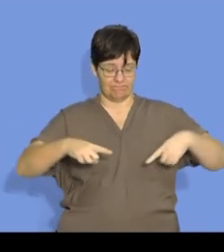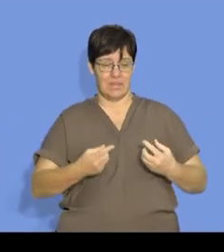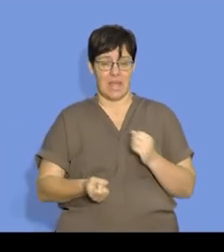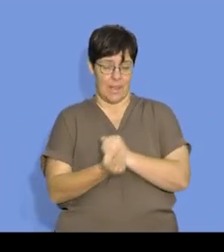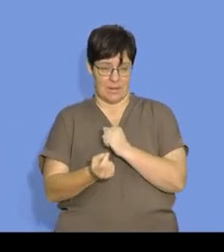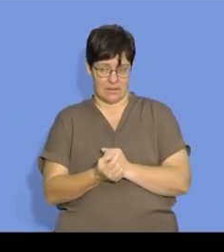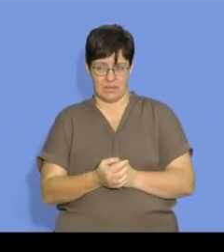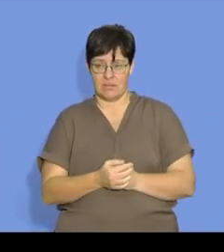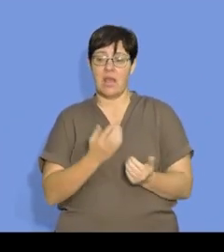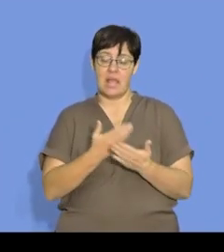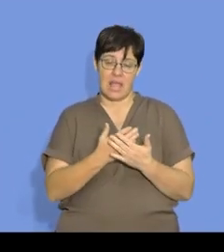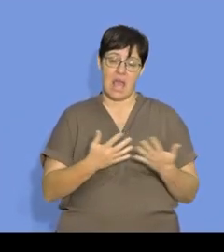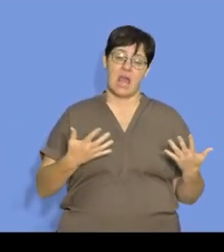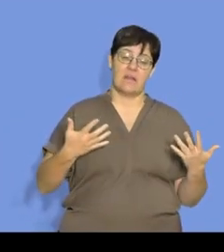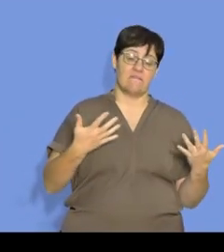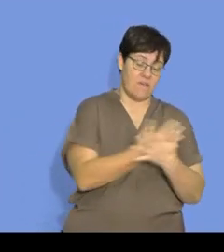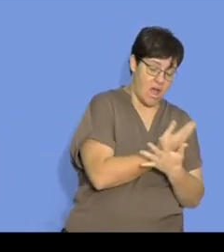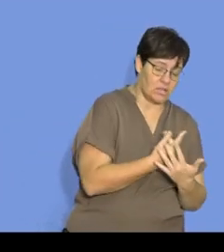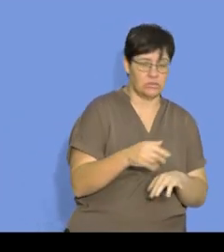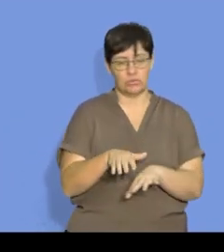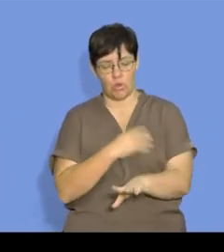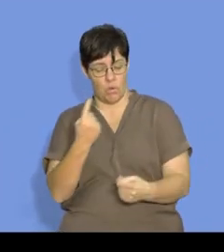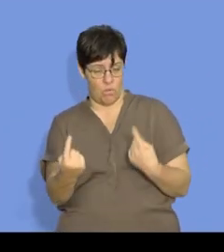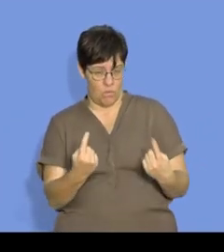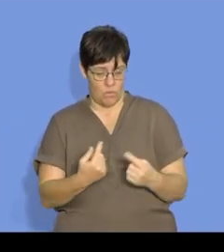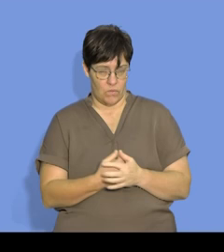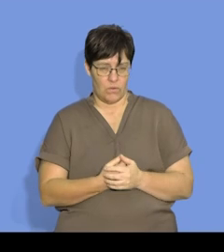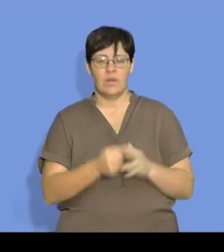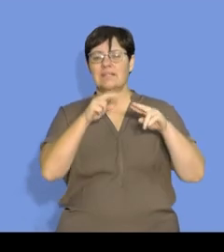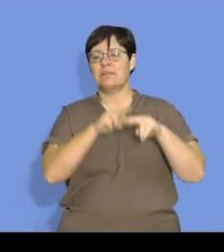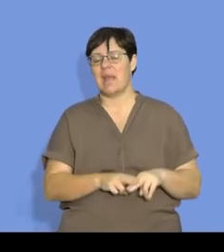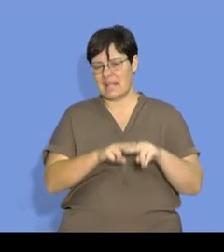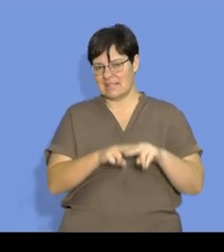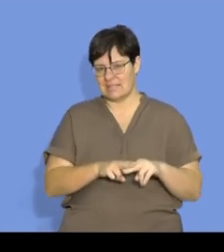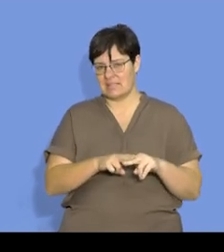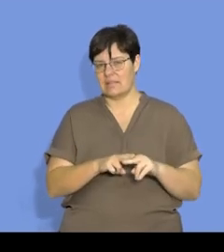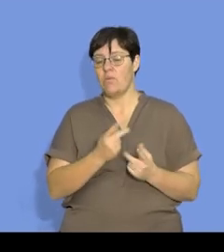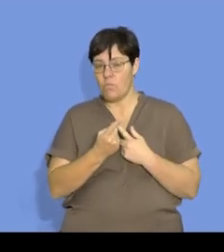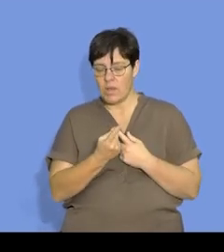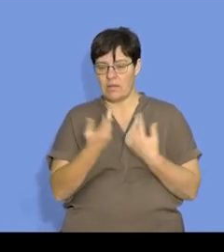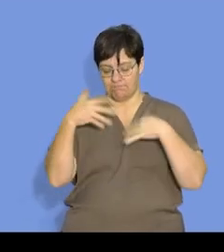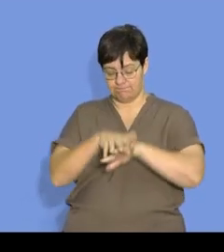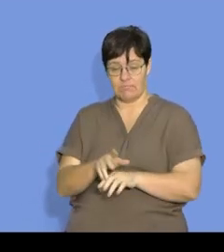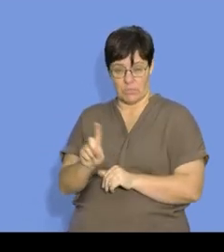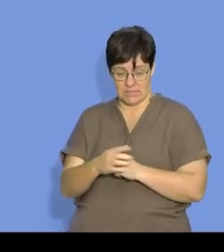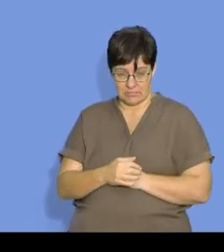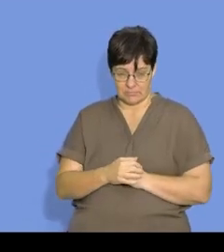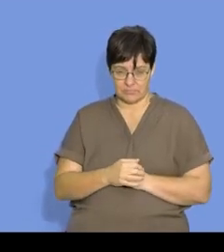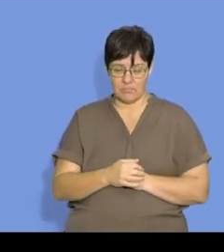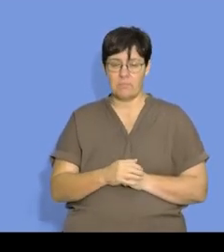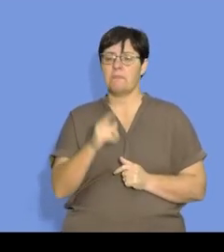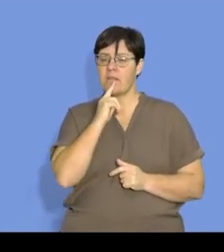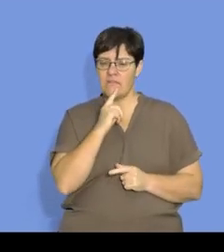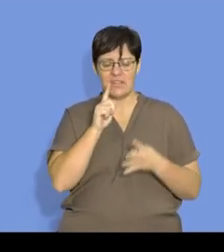at different rates. Reactions can be fast or slow. It all depends on what we're reacting.